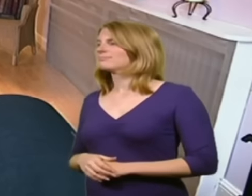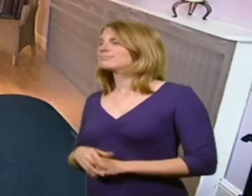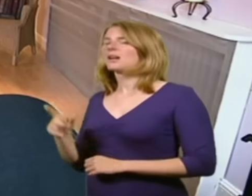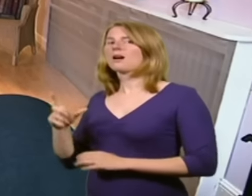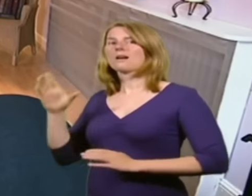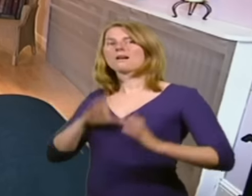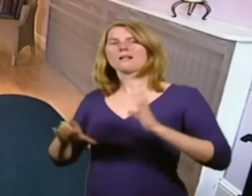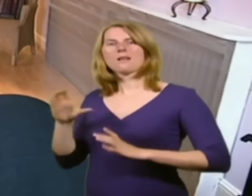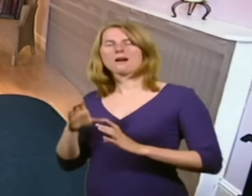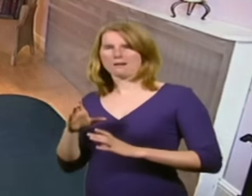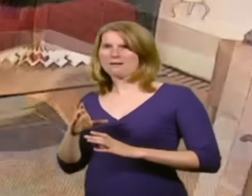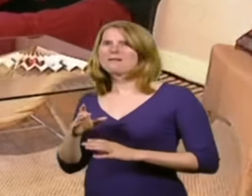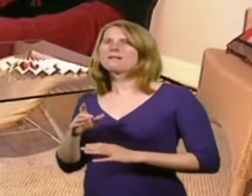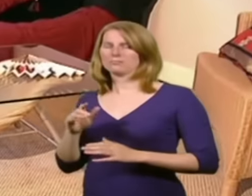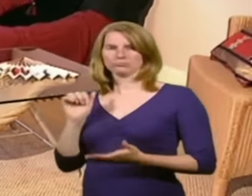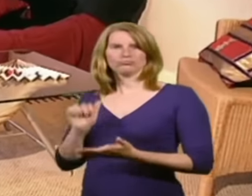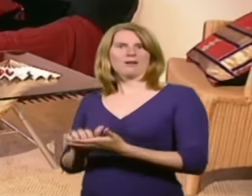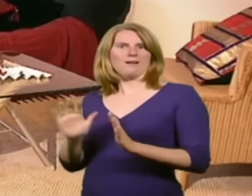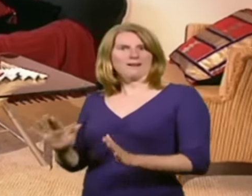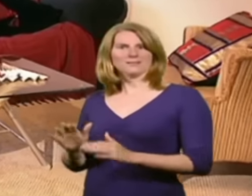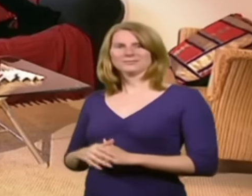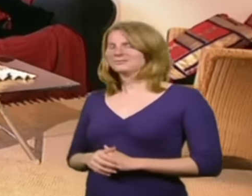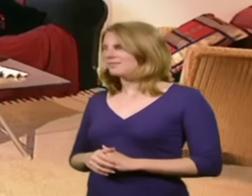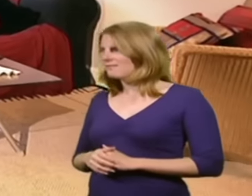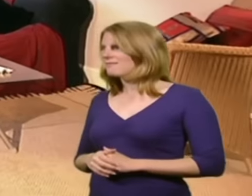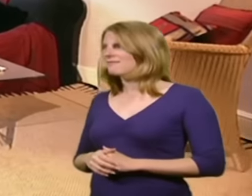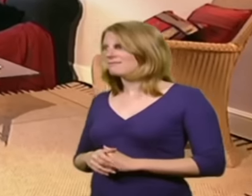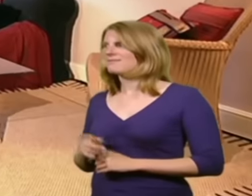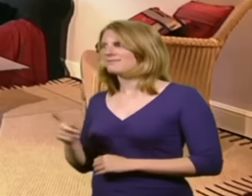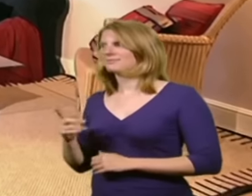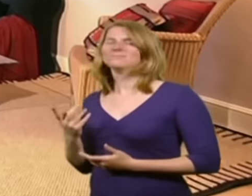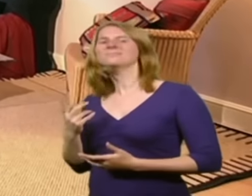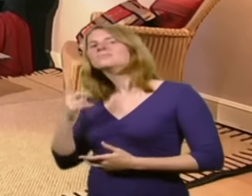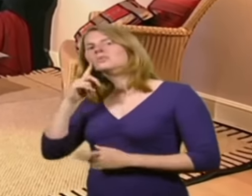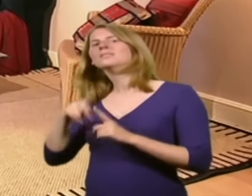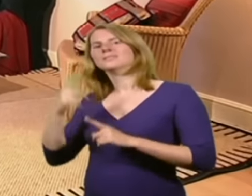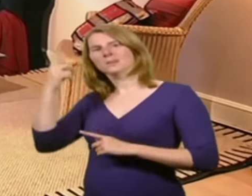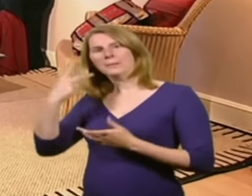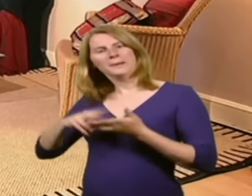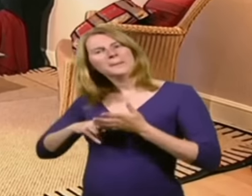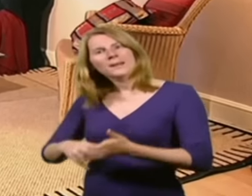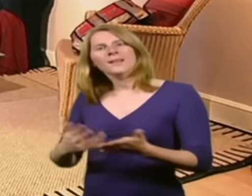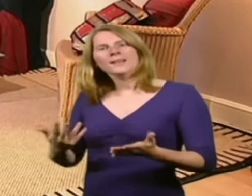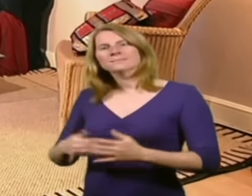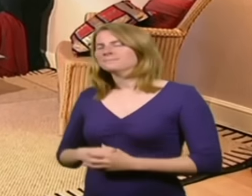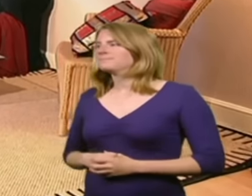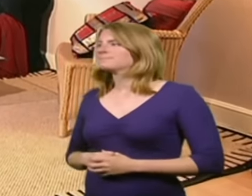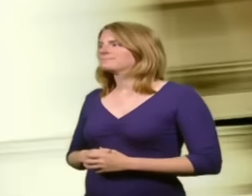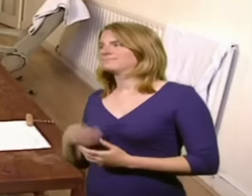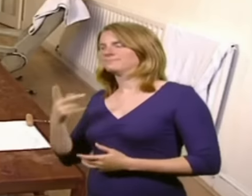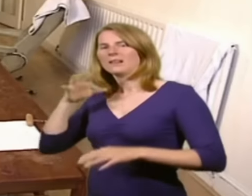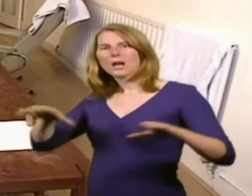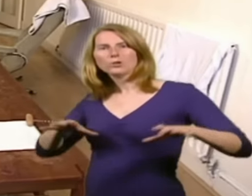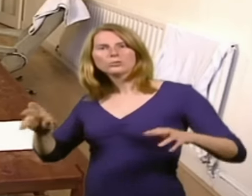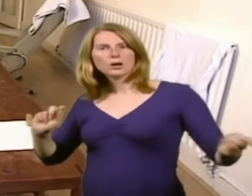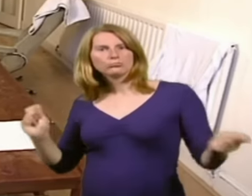out. And the color scheme goes right the way through. It's almost as if someone planned it. Yeah. But look at the furniture arrangement now. Do you remember? had